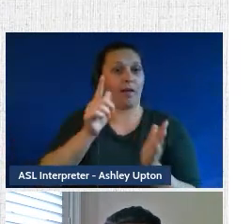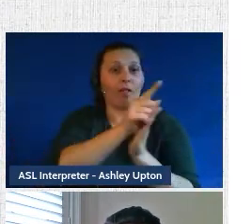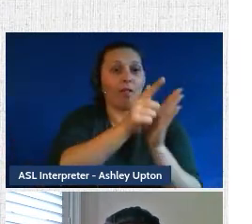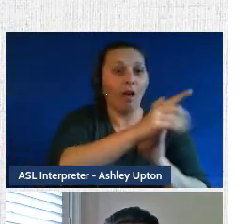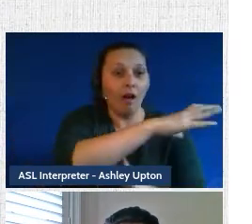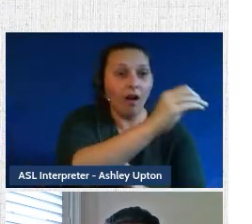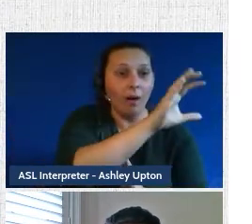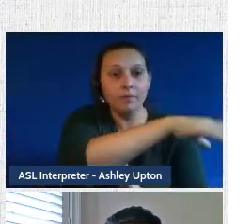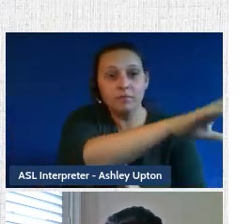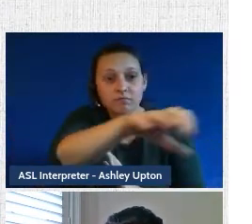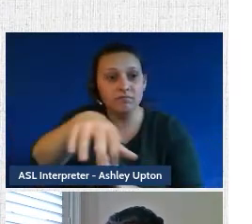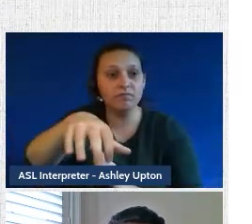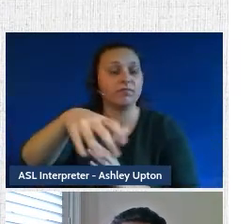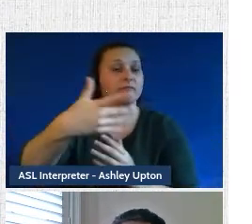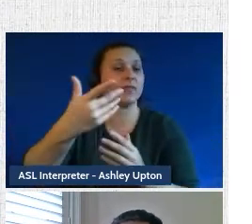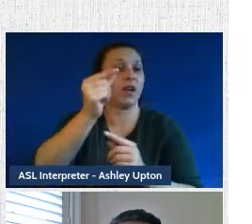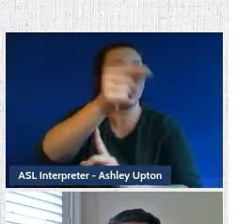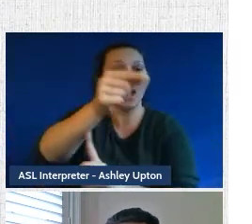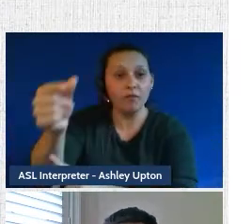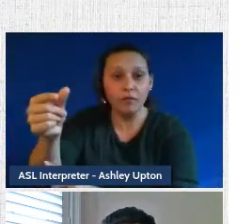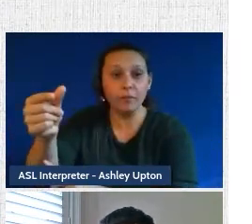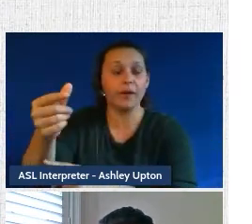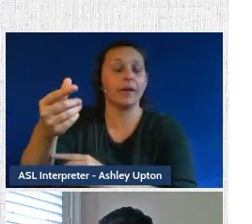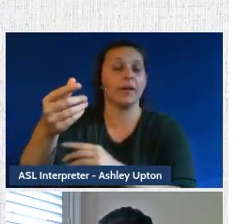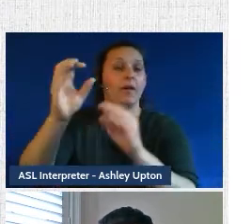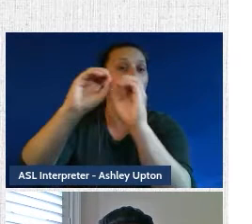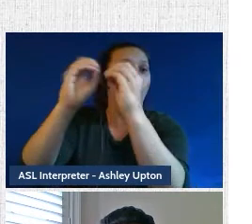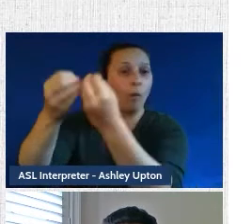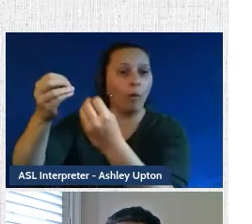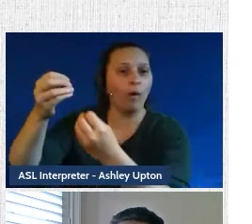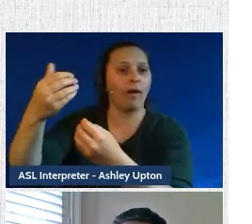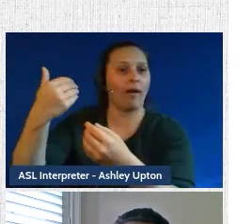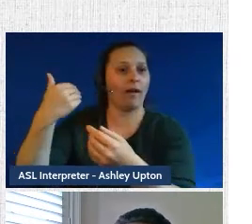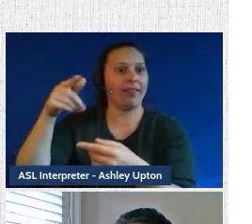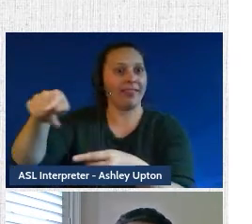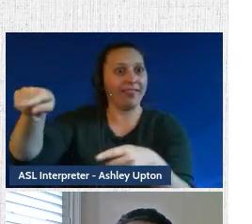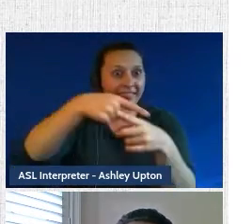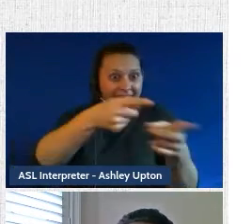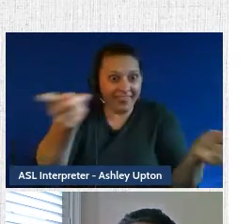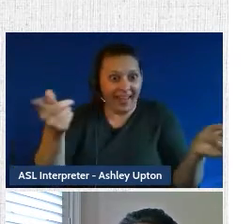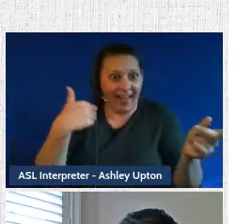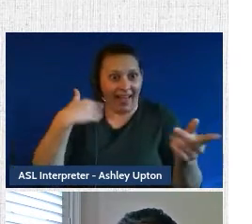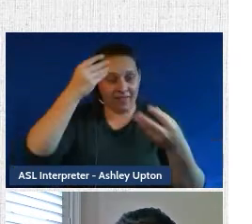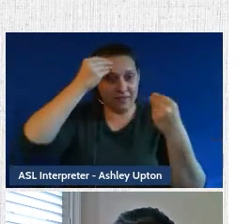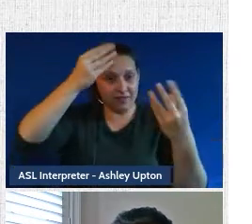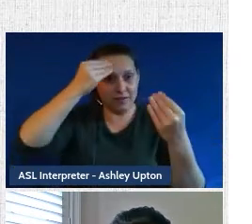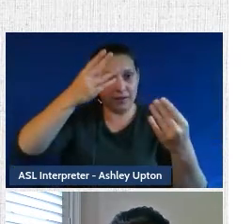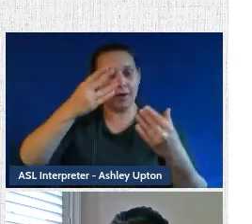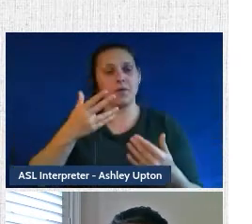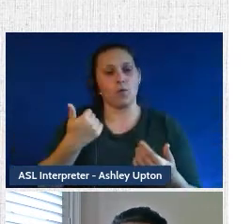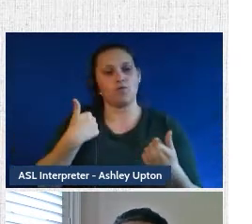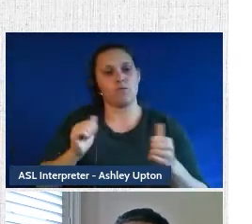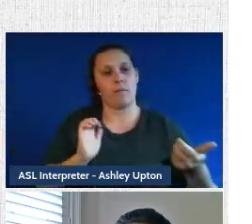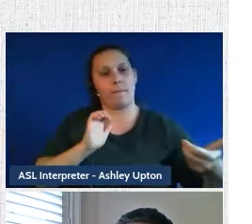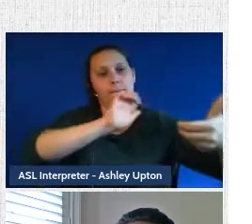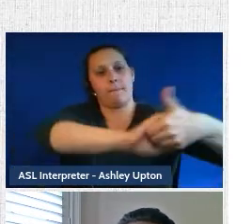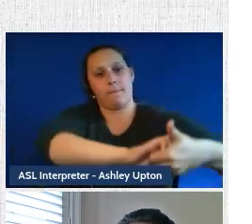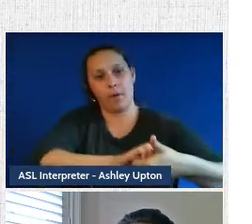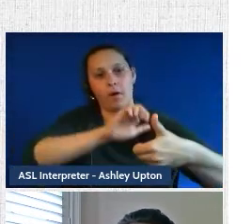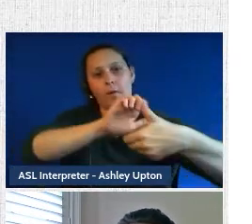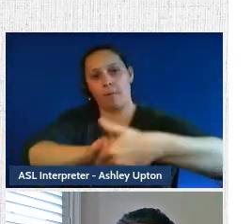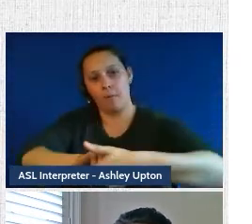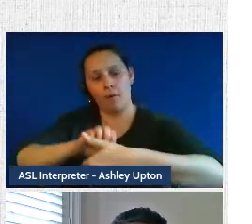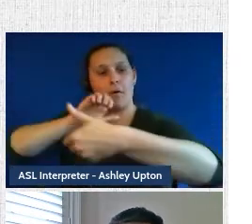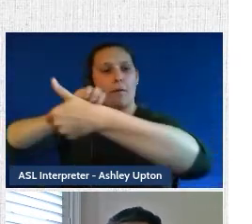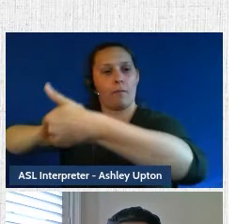institutions, organizations sit on treasure troves of data that we as a lab are able to partner with and create bespoke